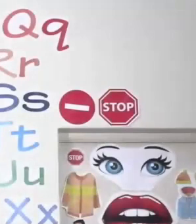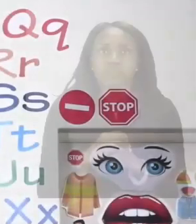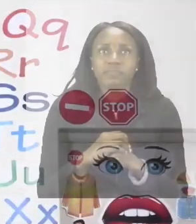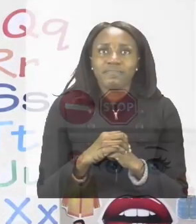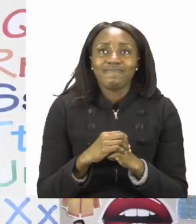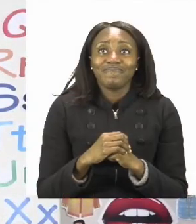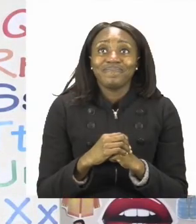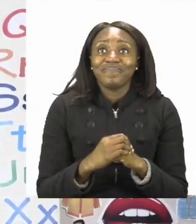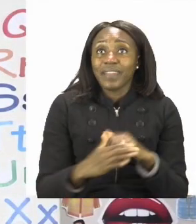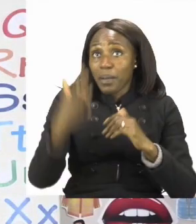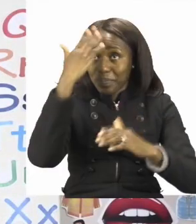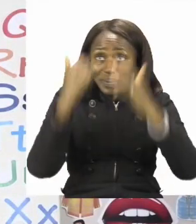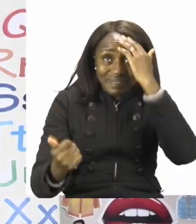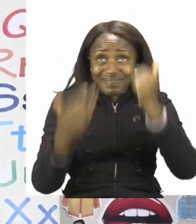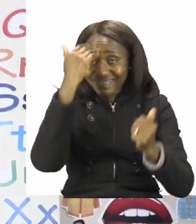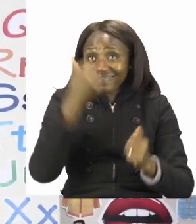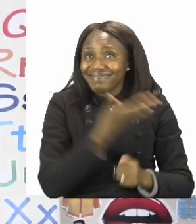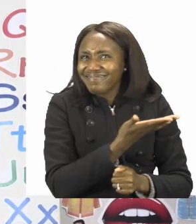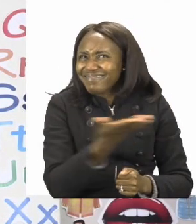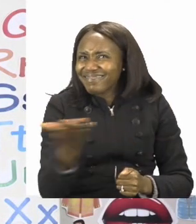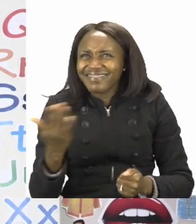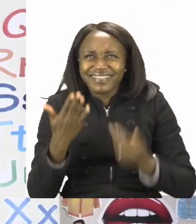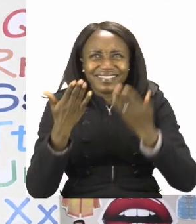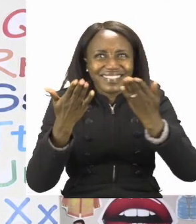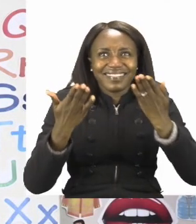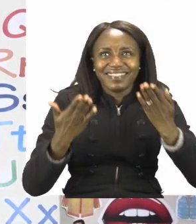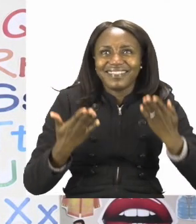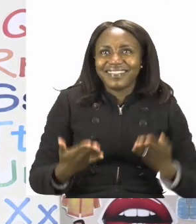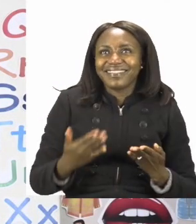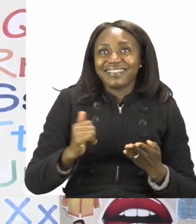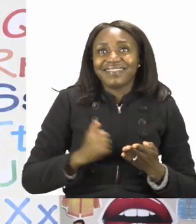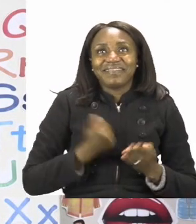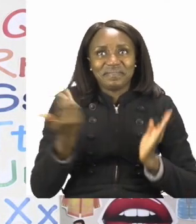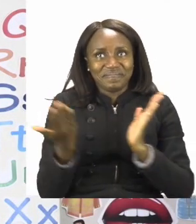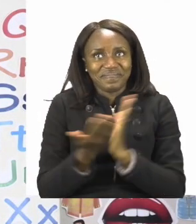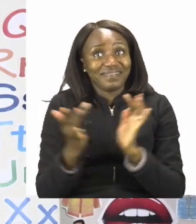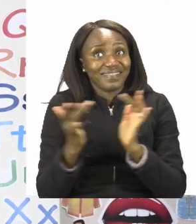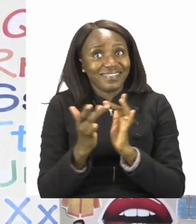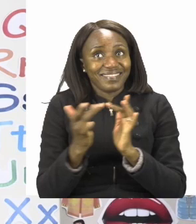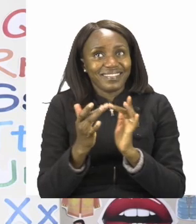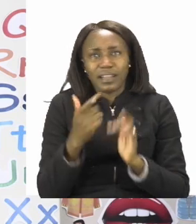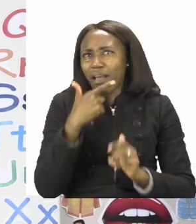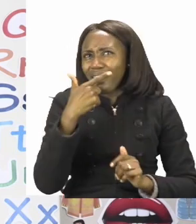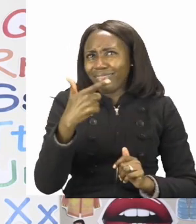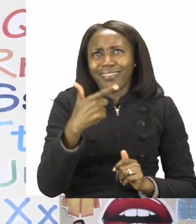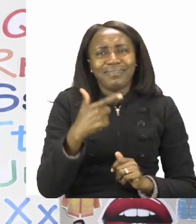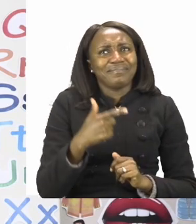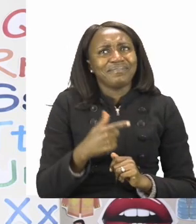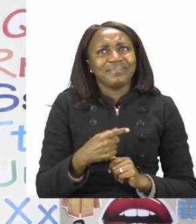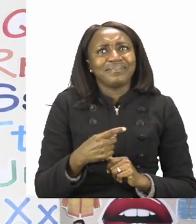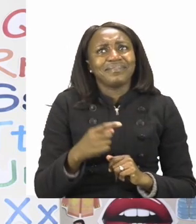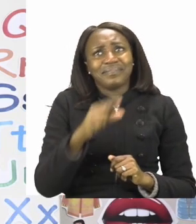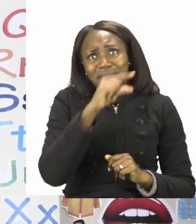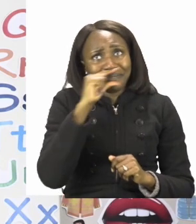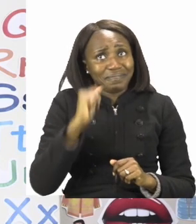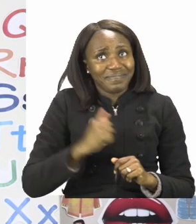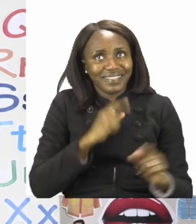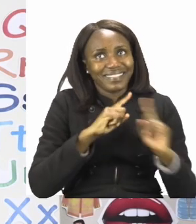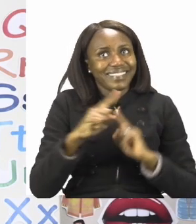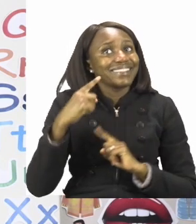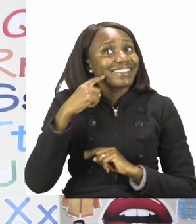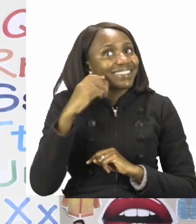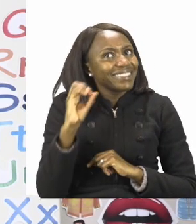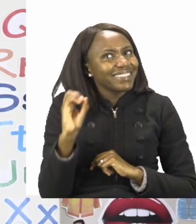Hello everyone and welcome to MyZone Online School. MyZone teacher